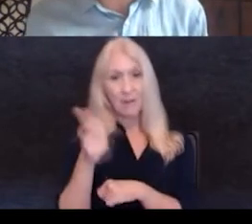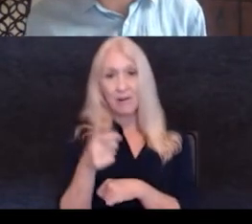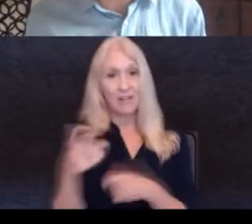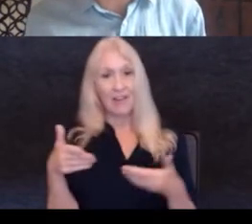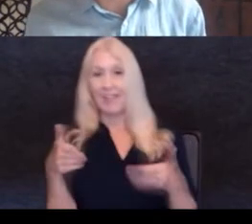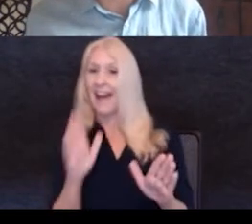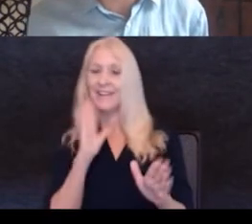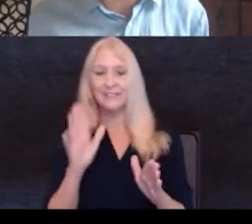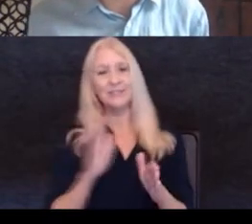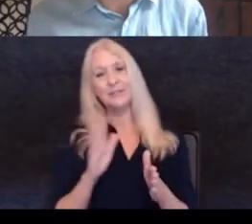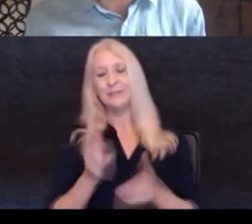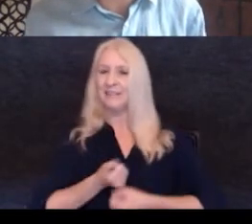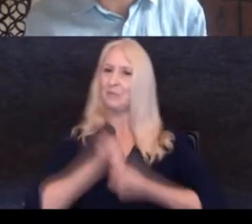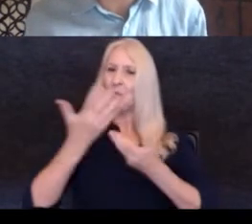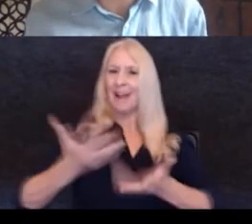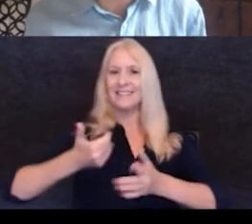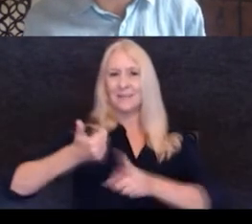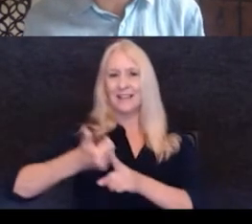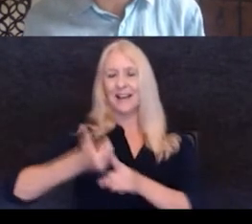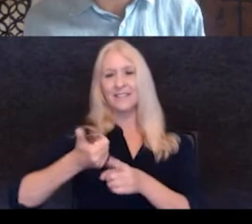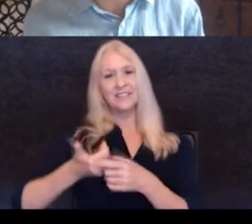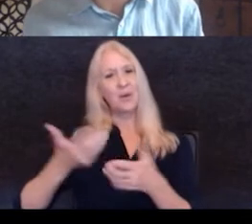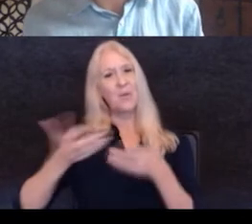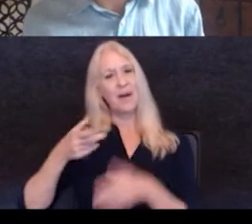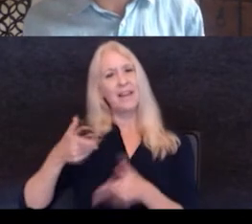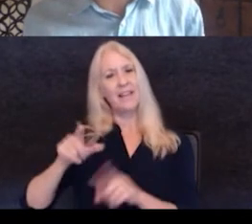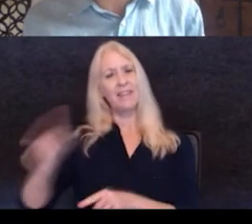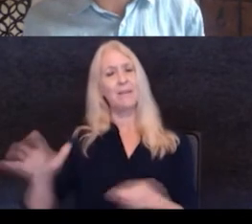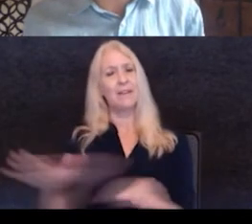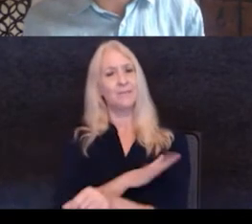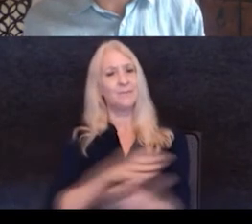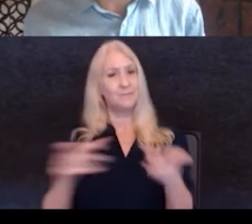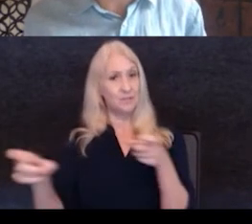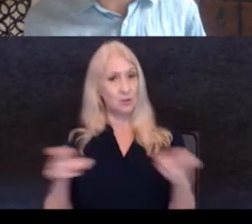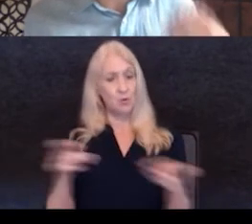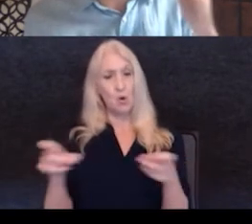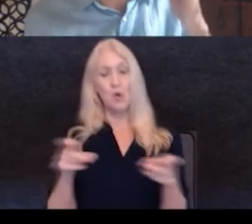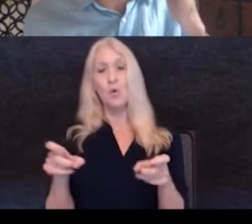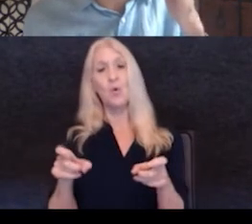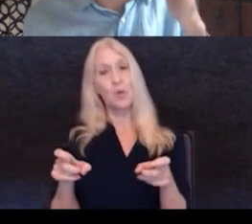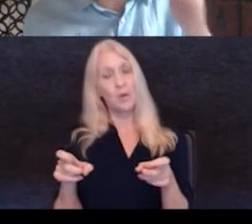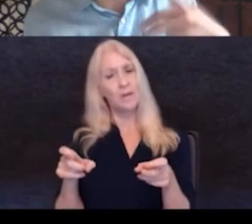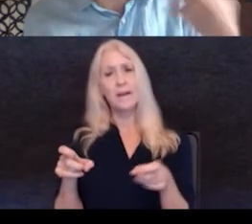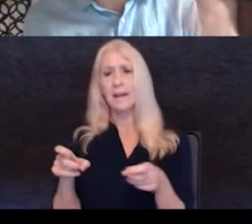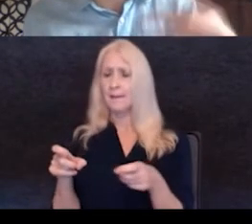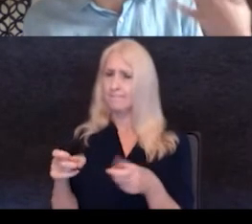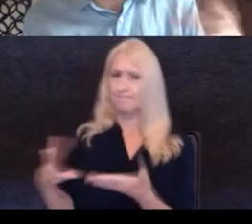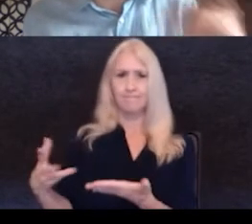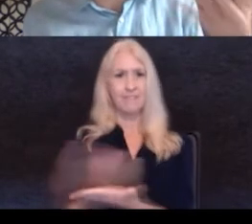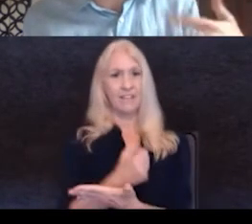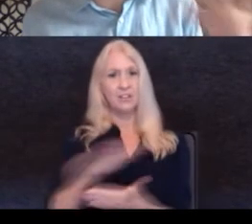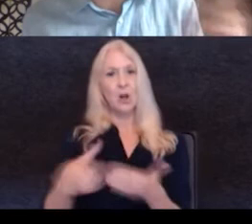express themselves. Uh, so we wanted to put them in the driver's seat and, um, kind of harness all that design intelligence that,